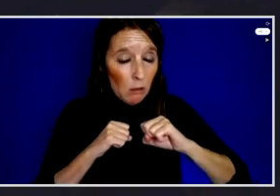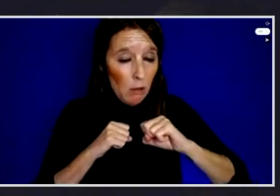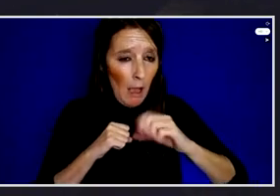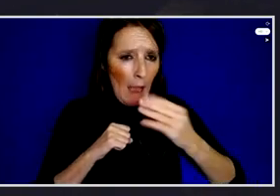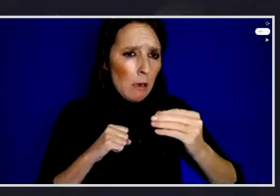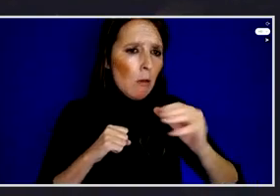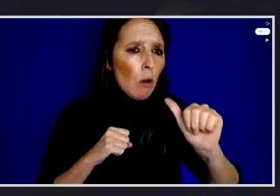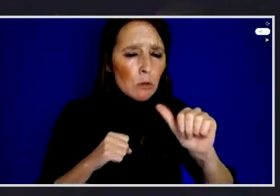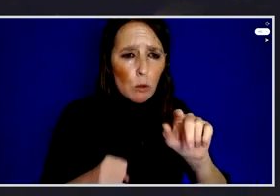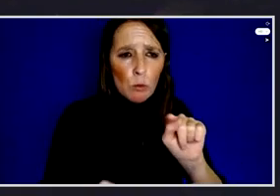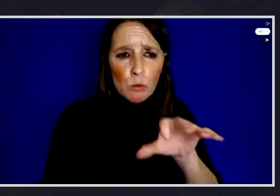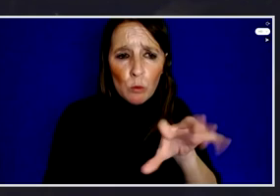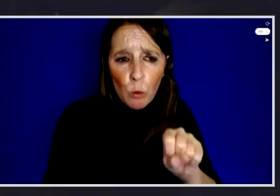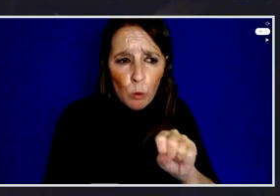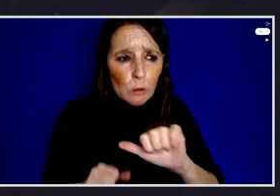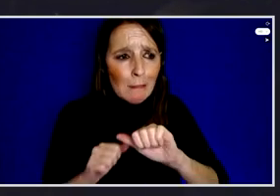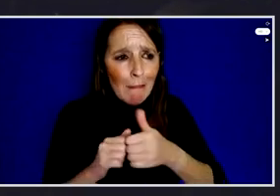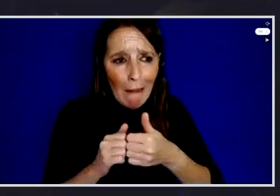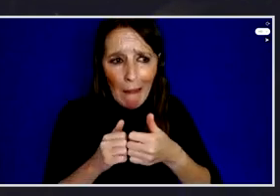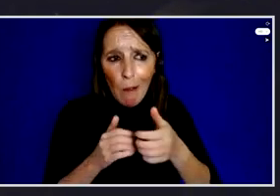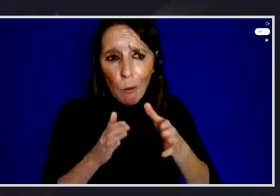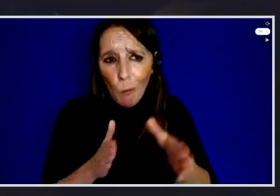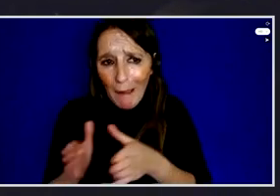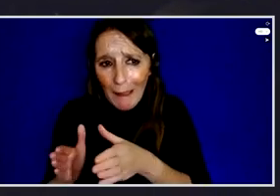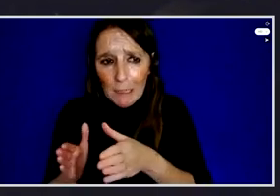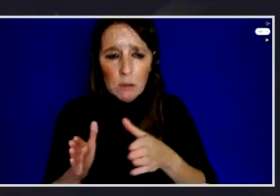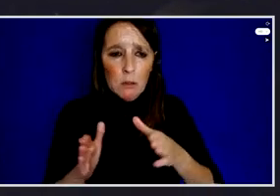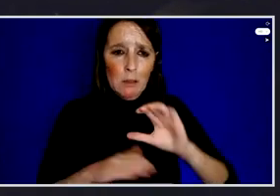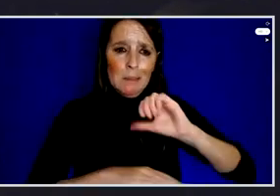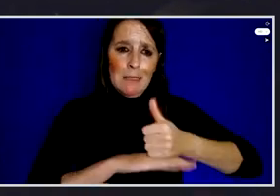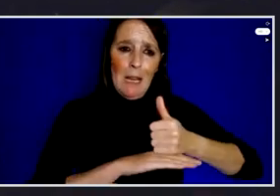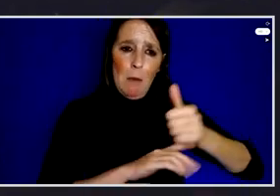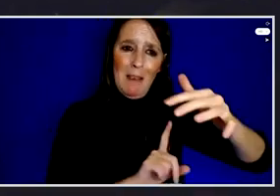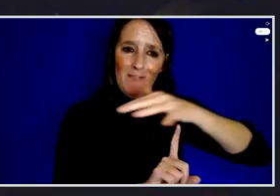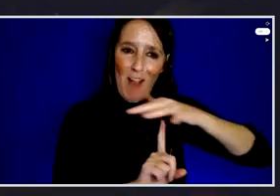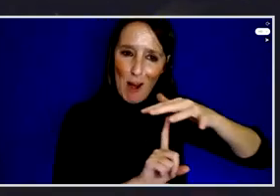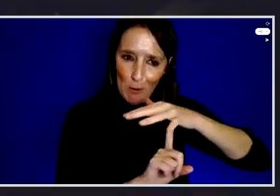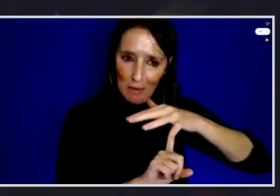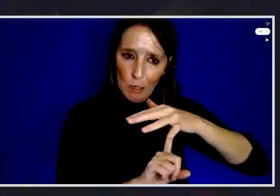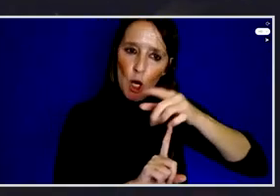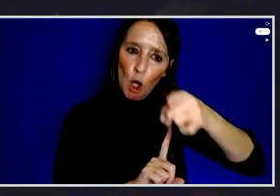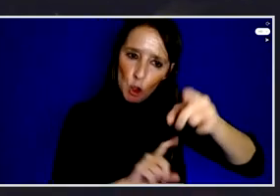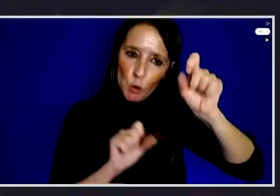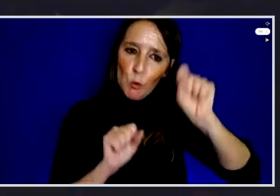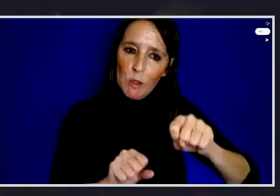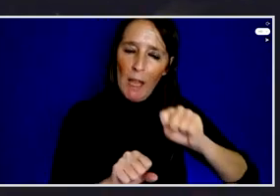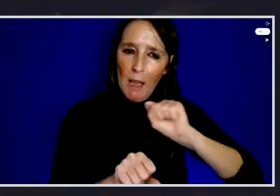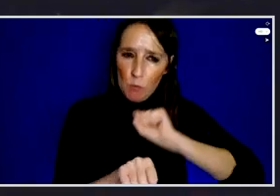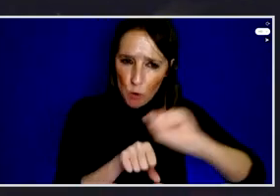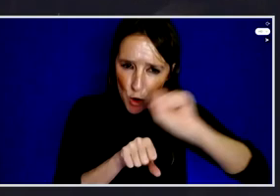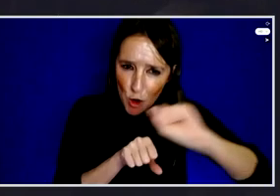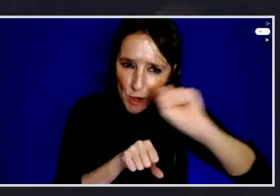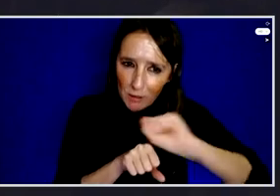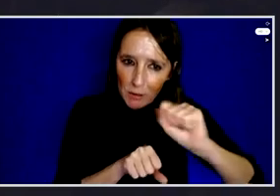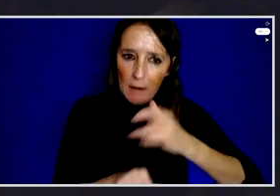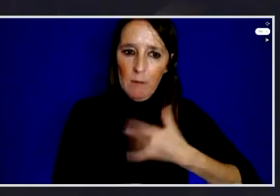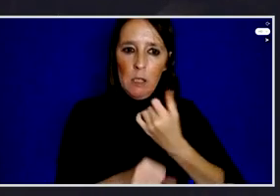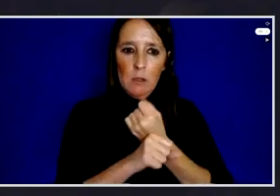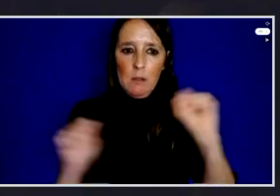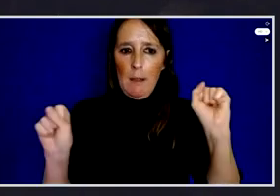to create an environment in which you can actually do your work in safety. Janet? Yeah.